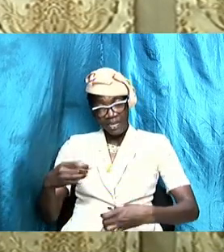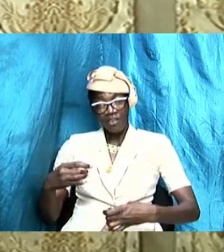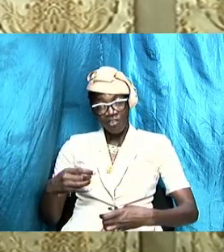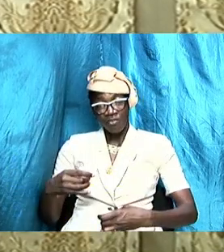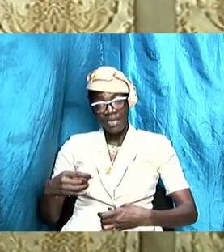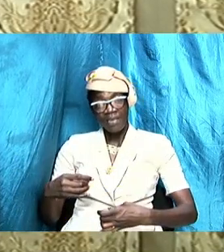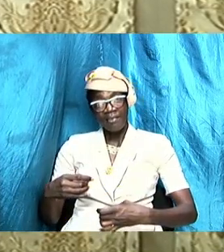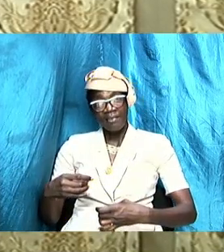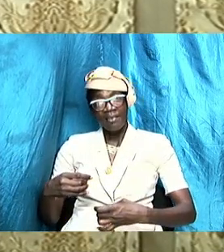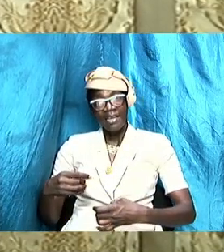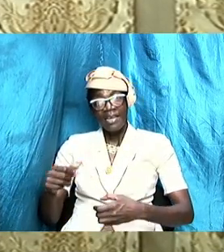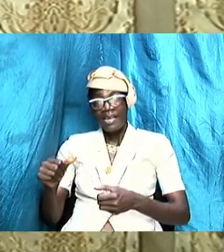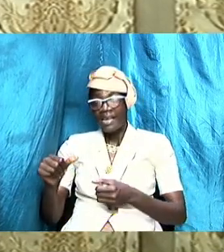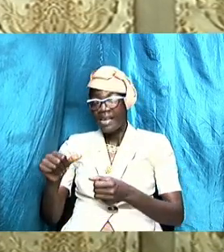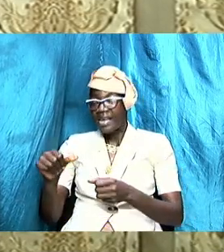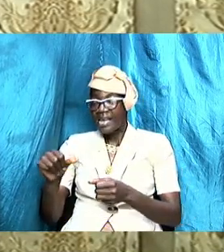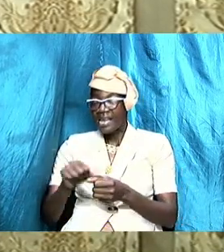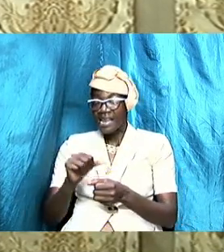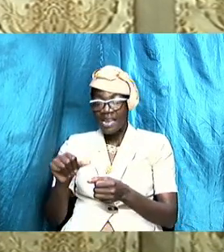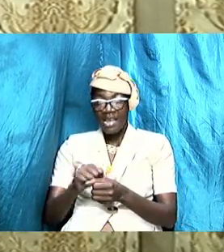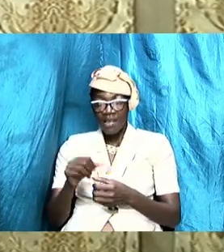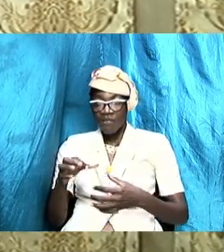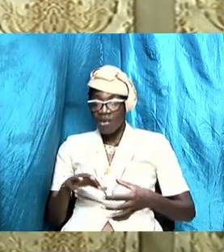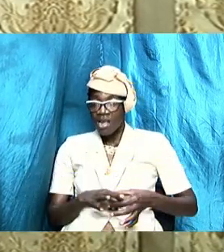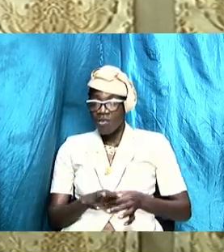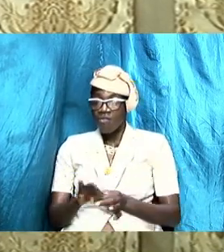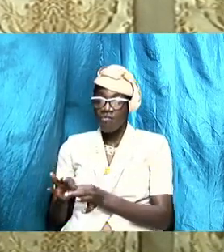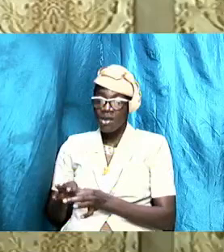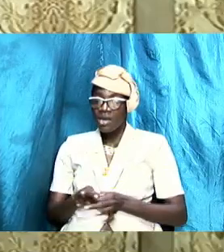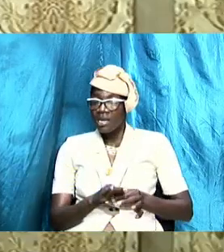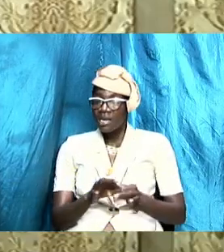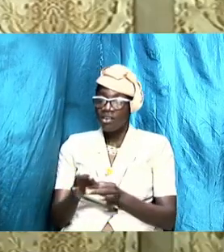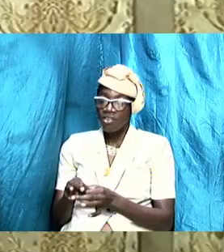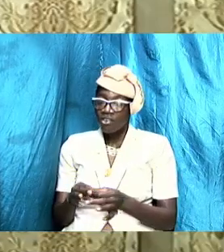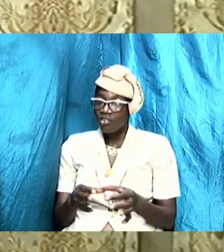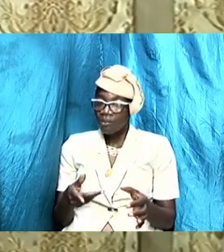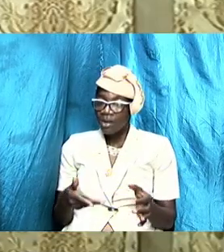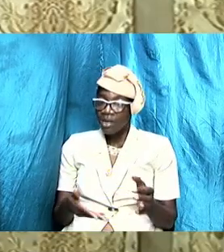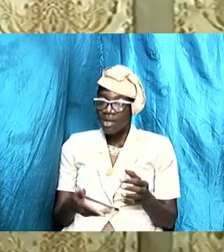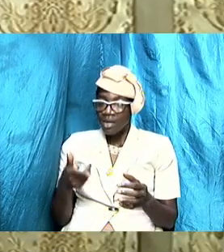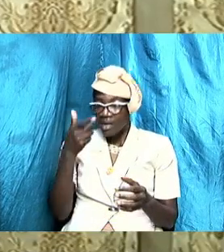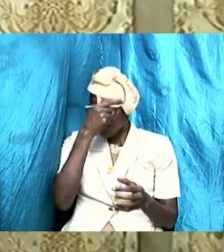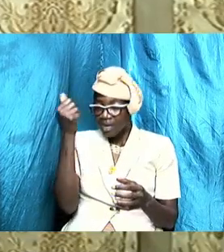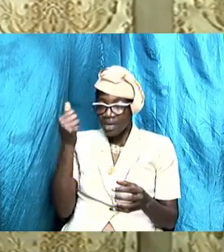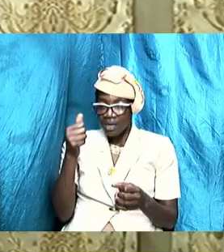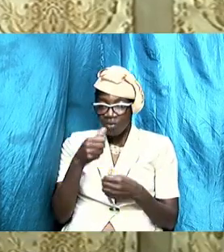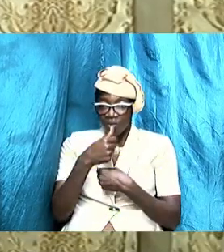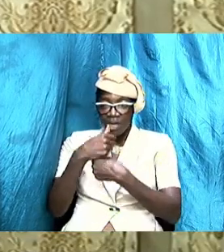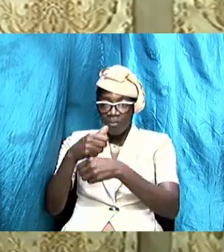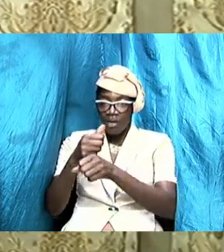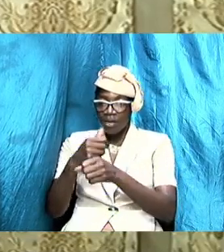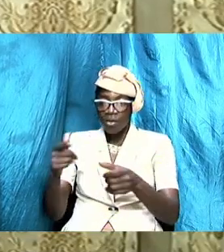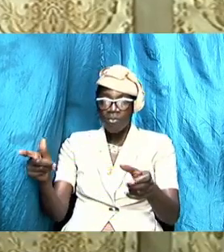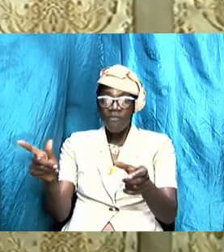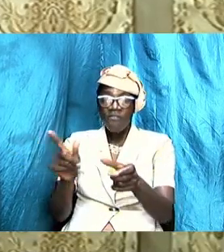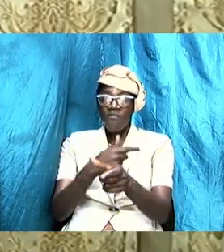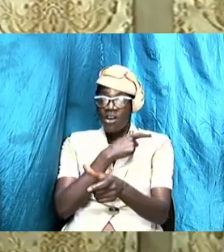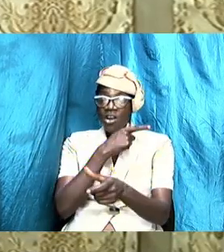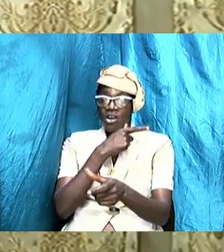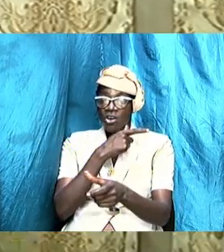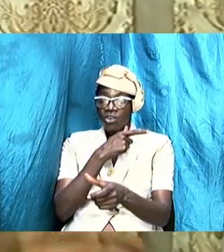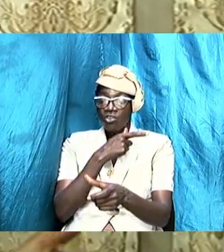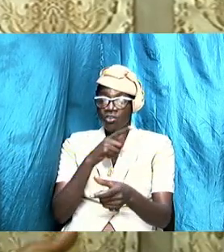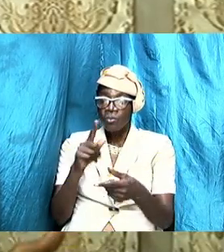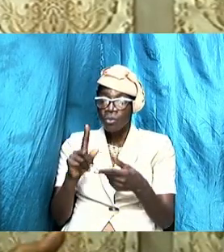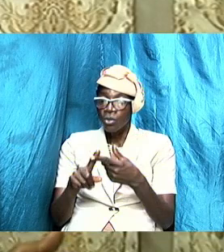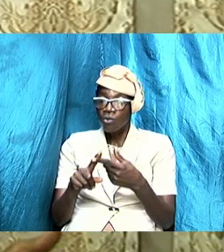every relationship because they are set when he set it up in the first instance it was to achieve